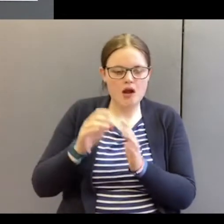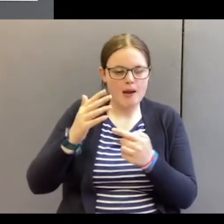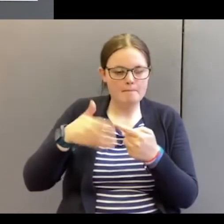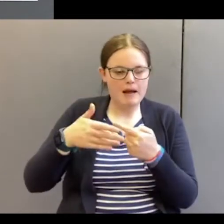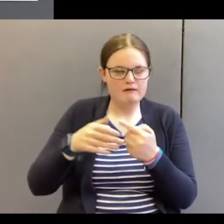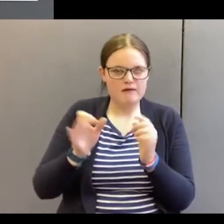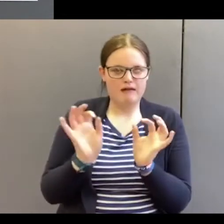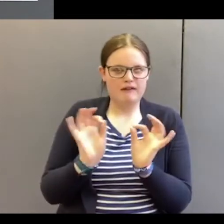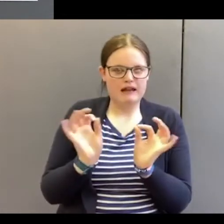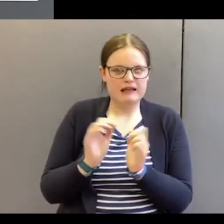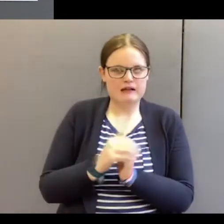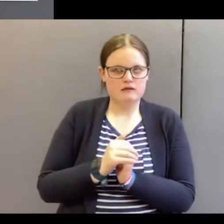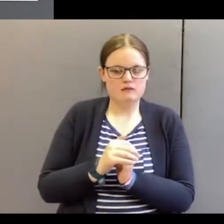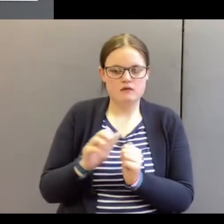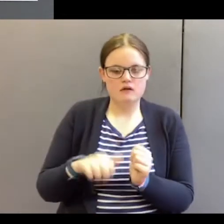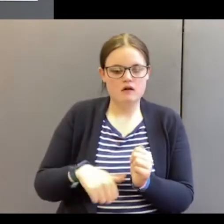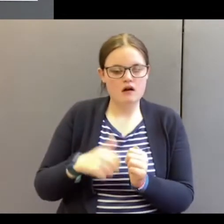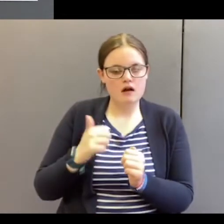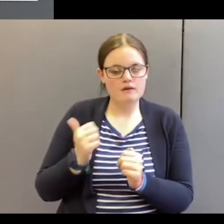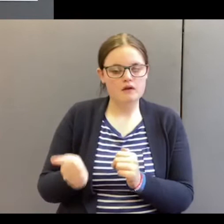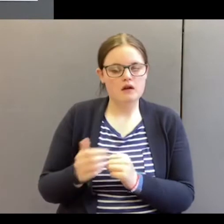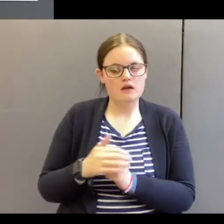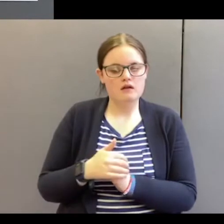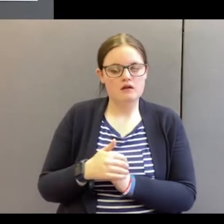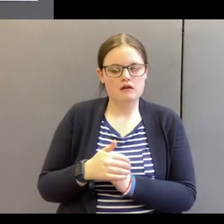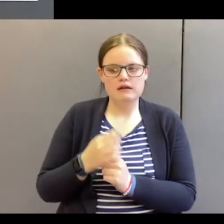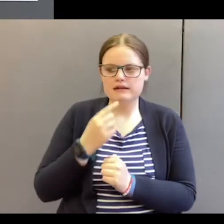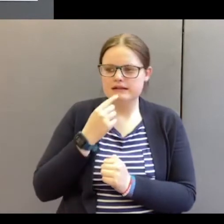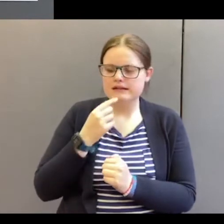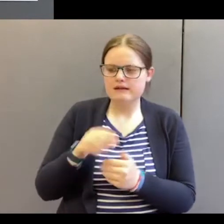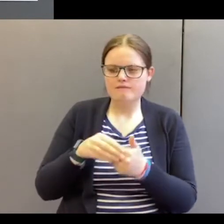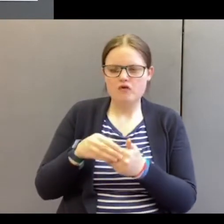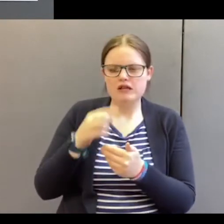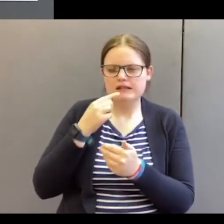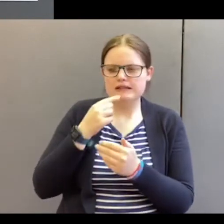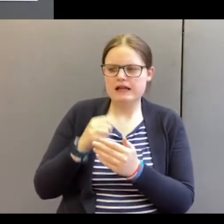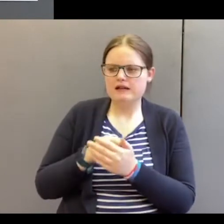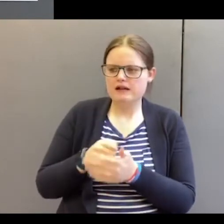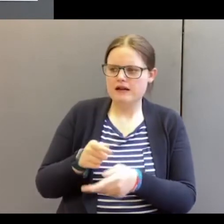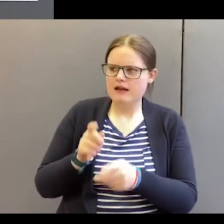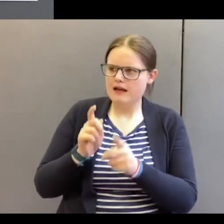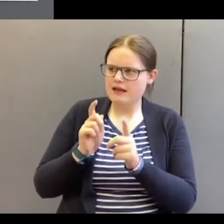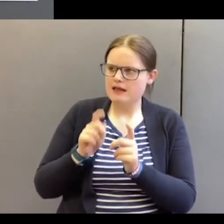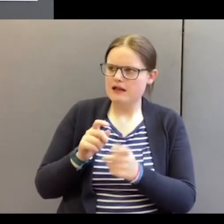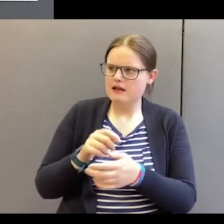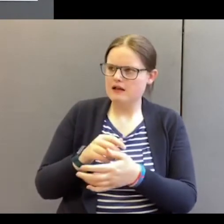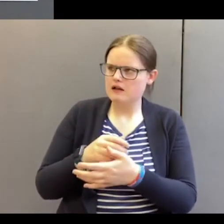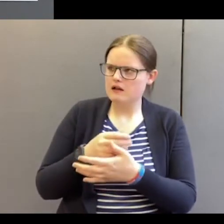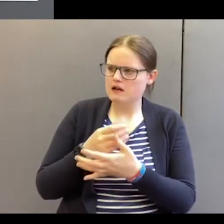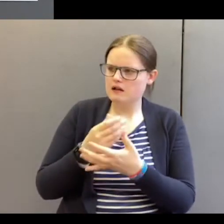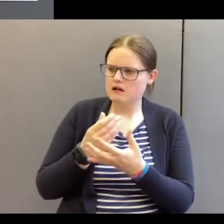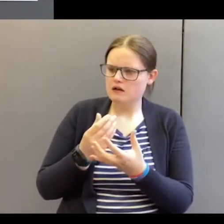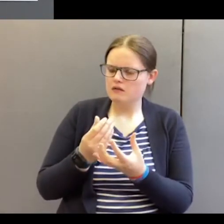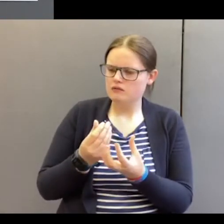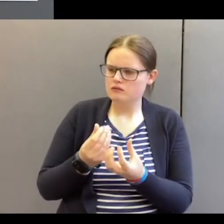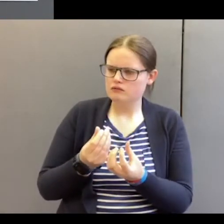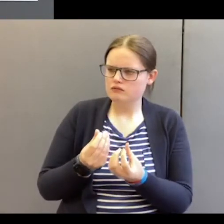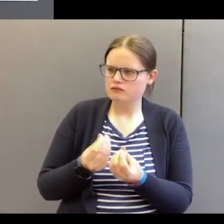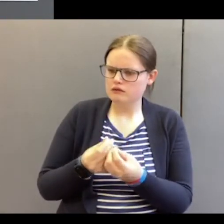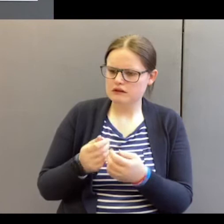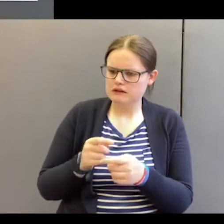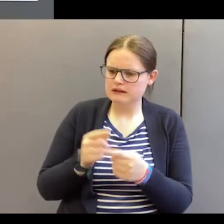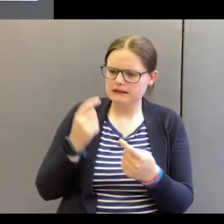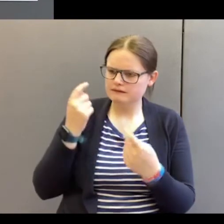And afterwards, she said to me, this was completely radical thinking.